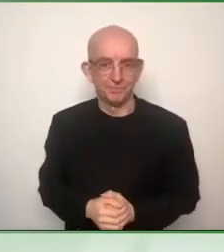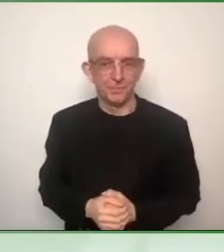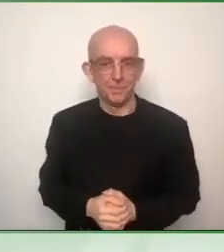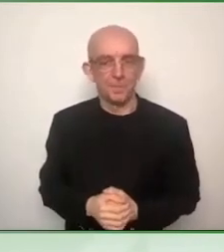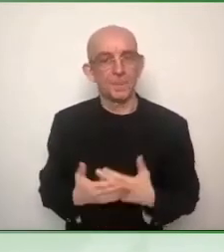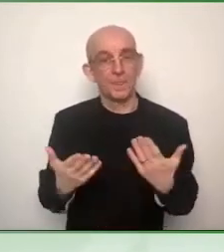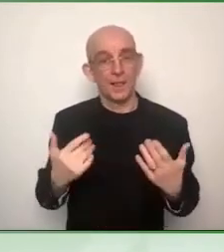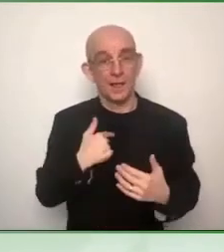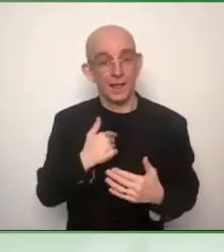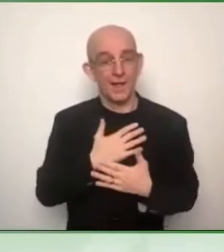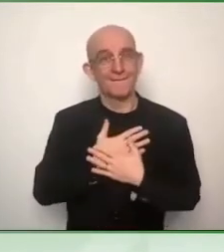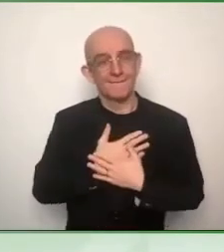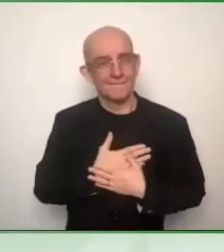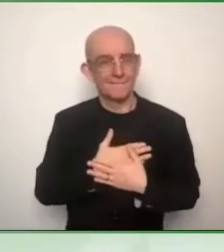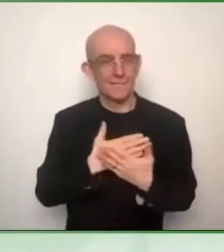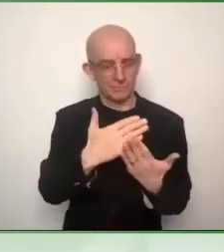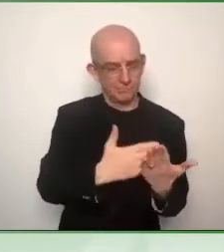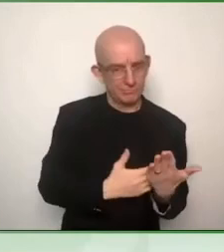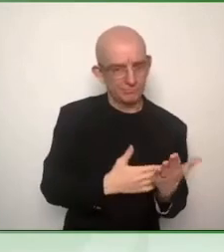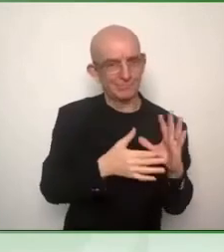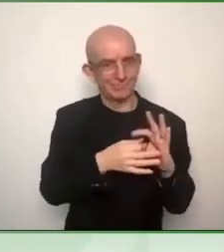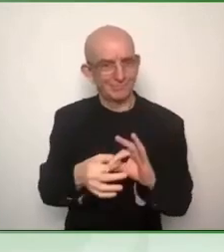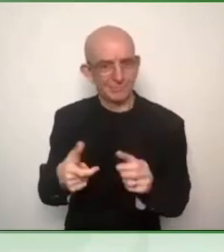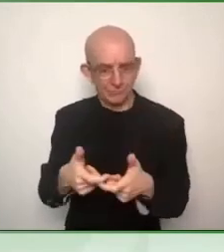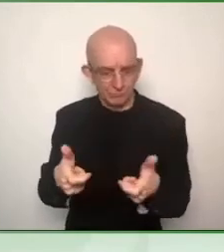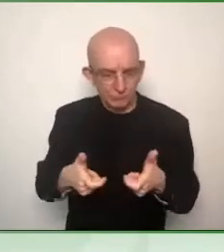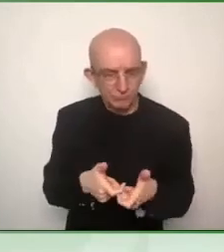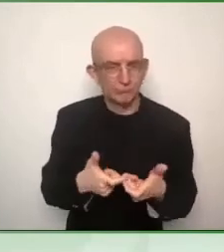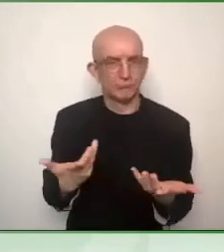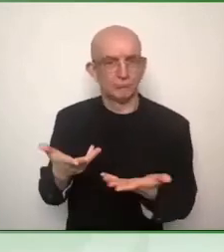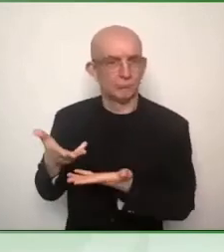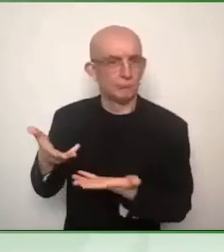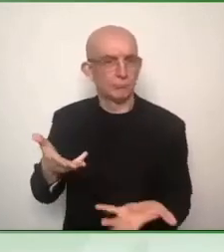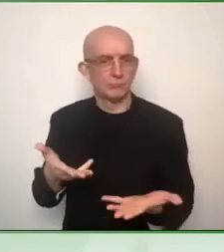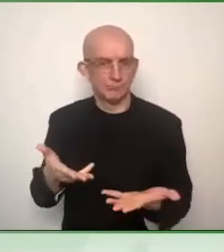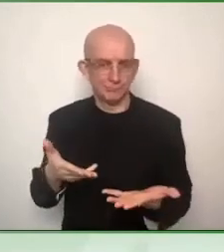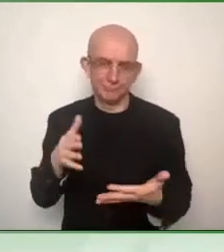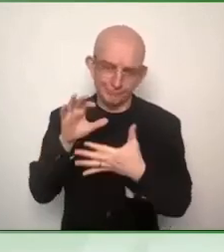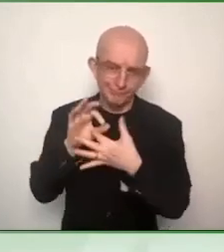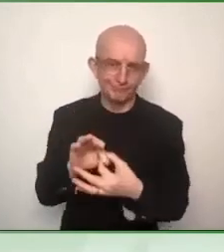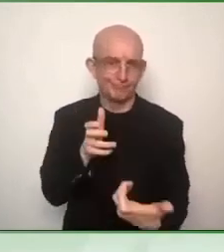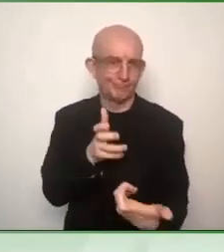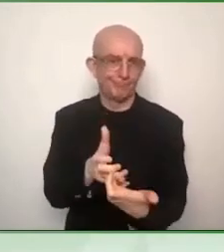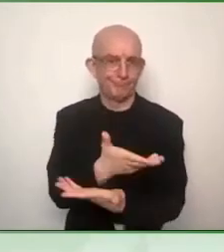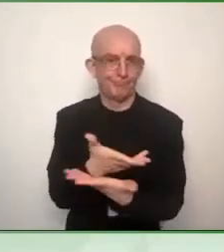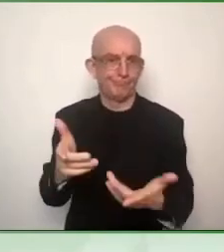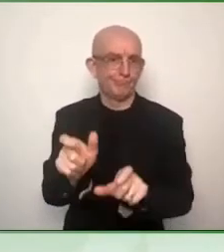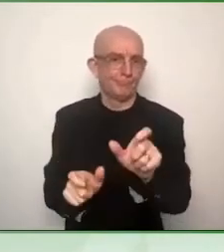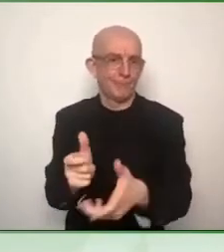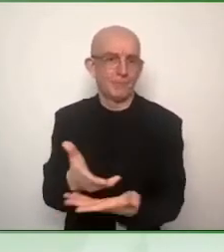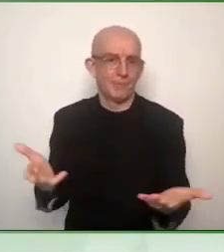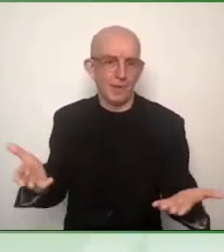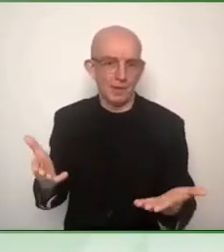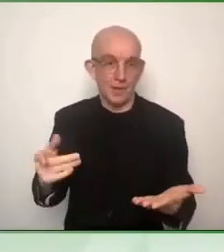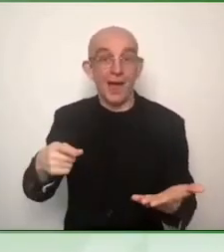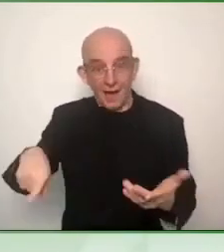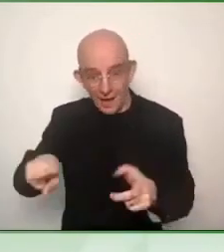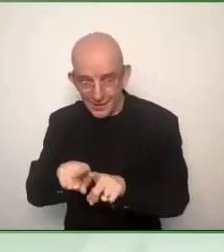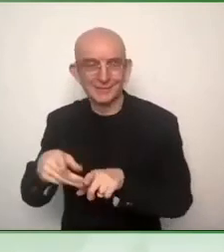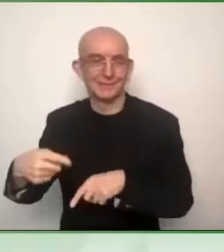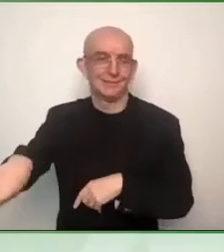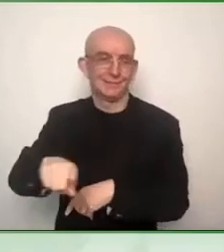of course, persons with disabilities. So, let's hope that we see that happening. Thank you so much, Ima. Thank you also, Shadi,